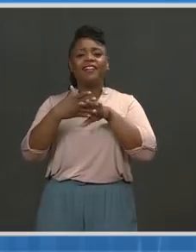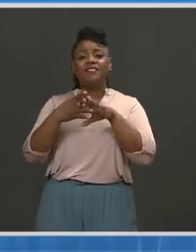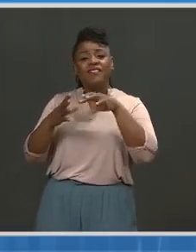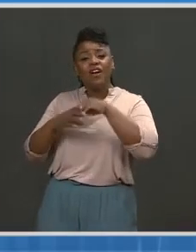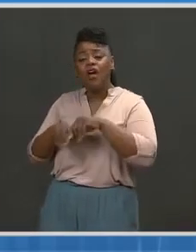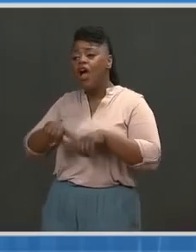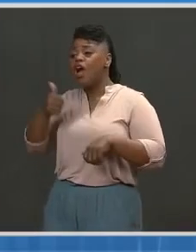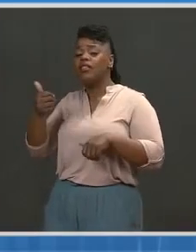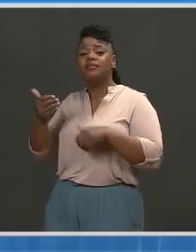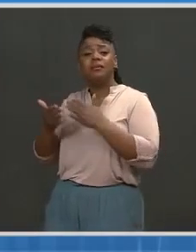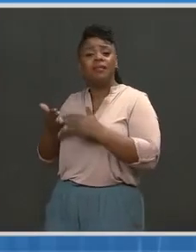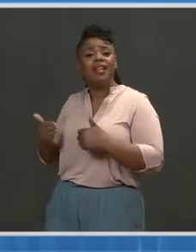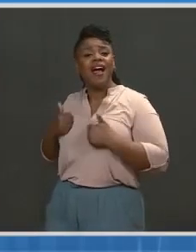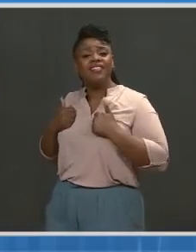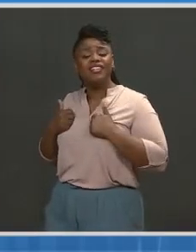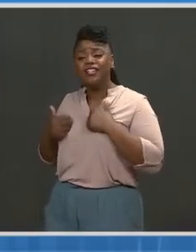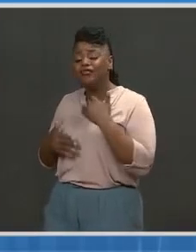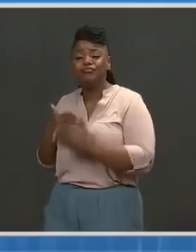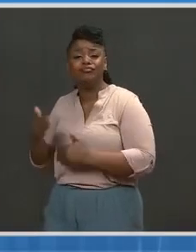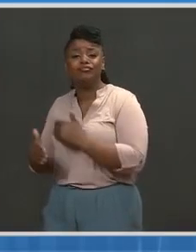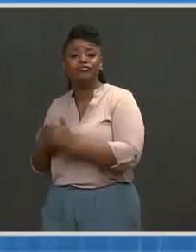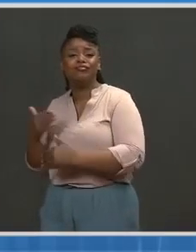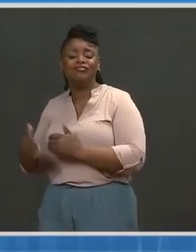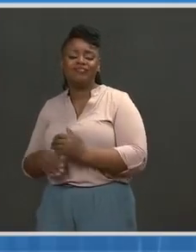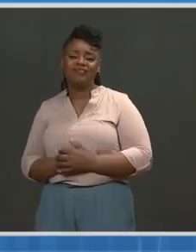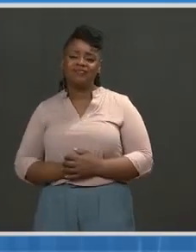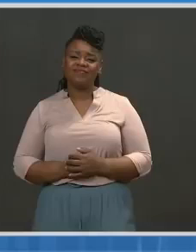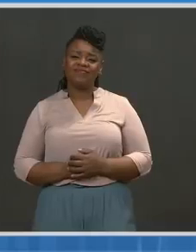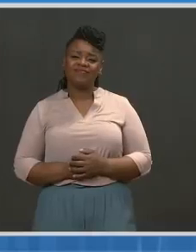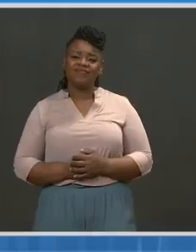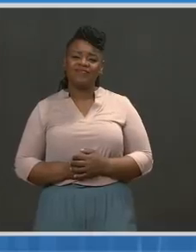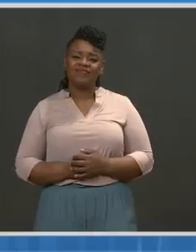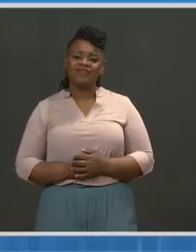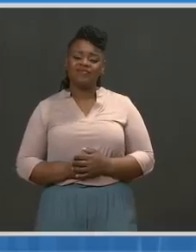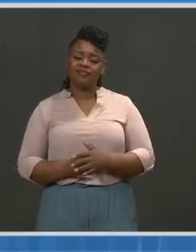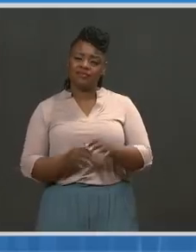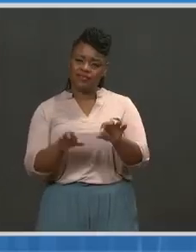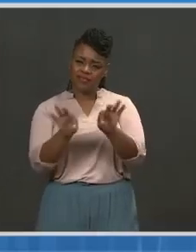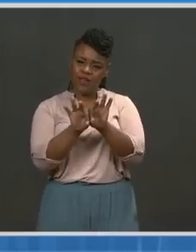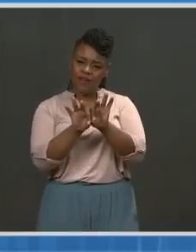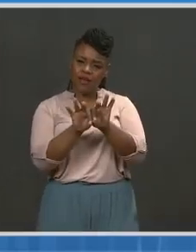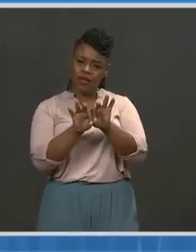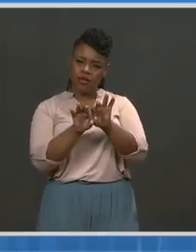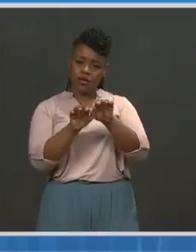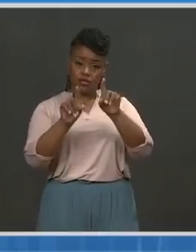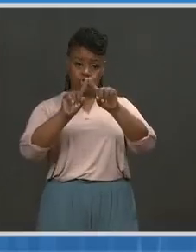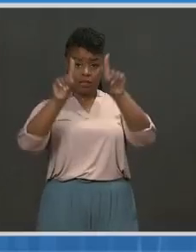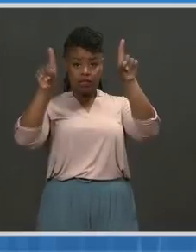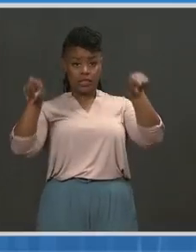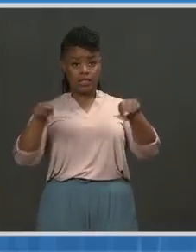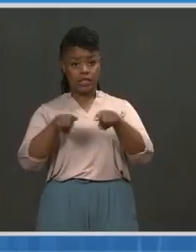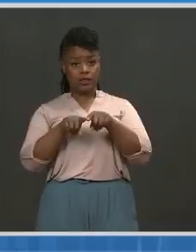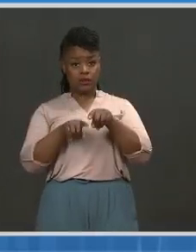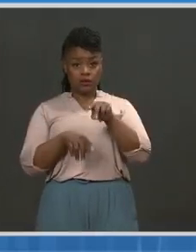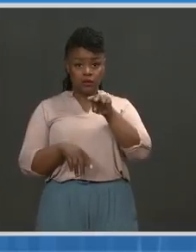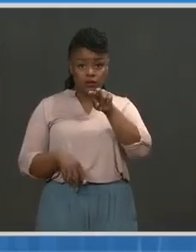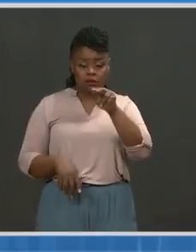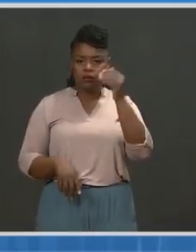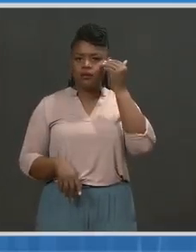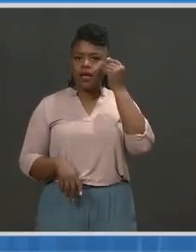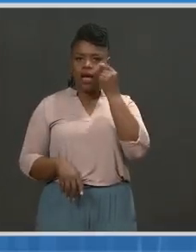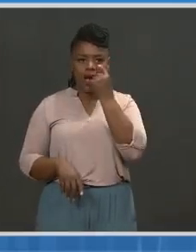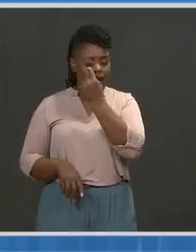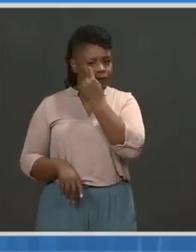day every day can be upsetting. Considering limiting the news to just a couple of times a day and disconnecting from screens for a while.